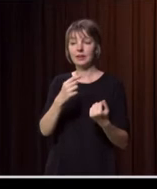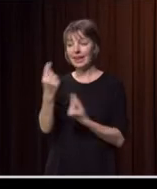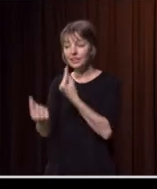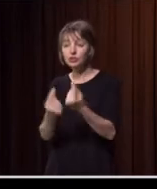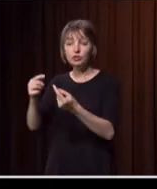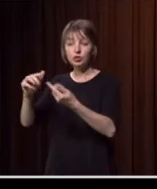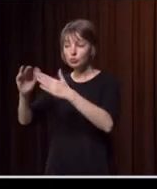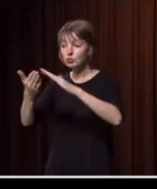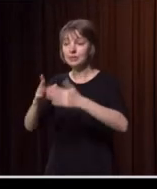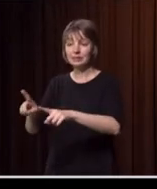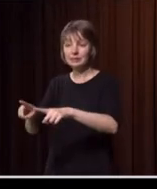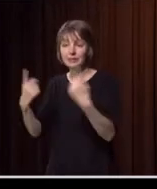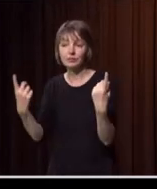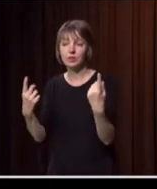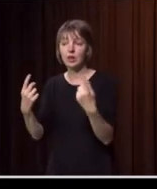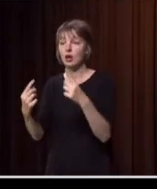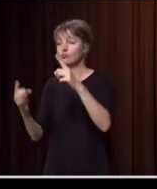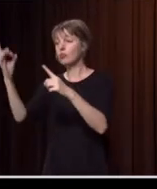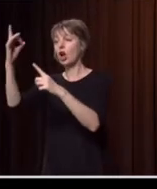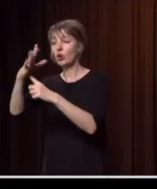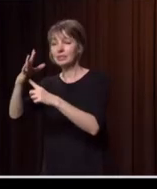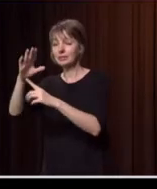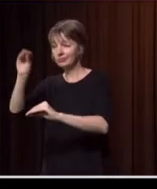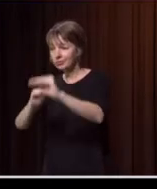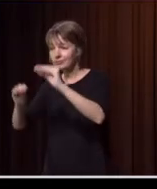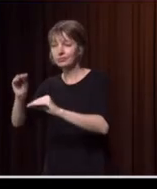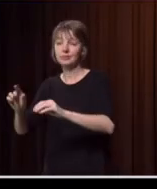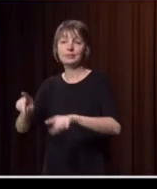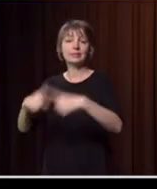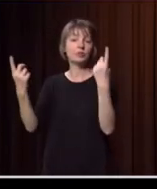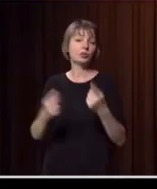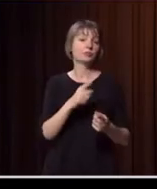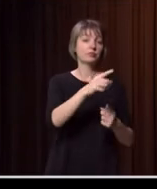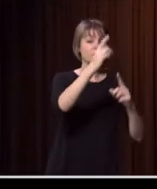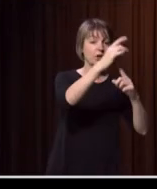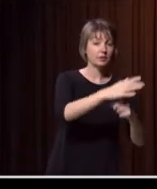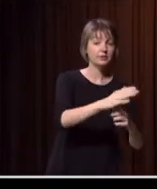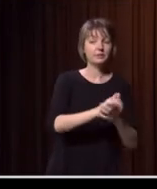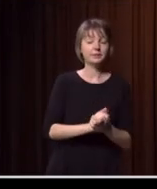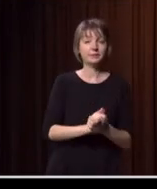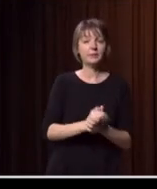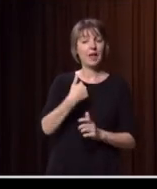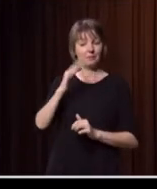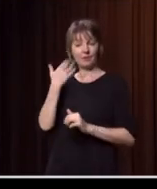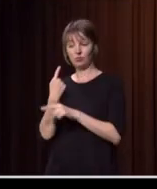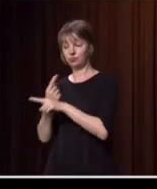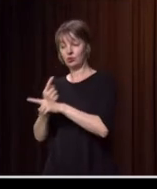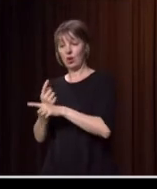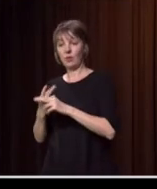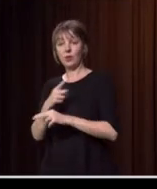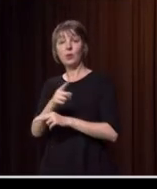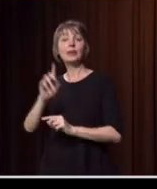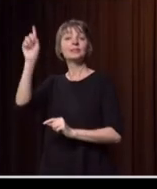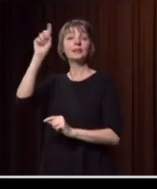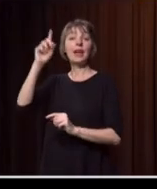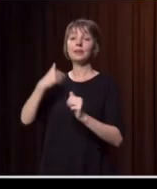in one area is of a different priority in another area. I think I was talking to you offline just a little bit earlier. And even today, I was down